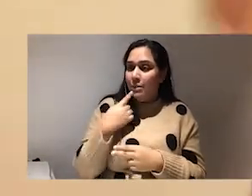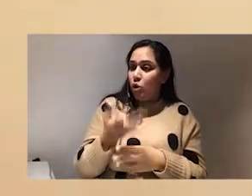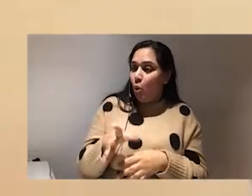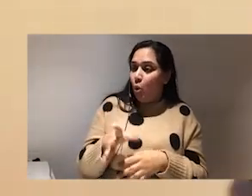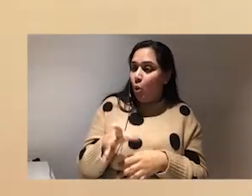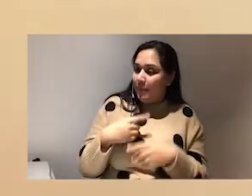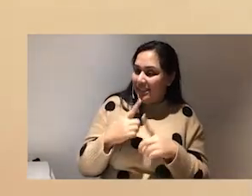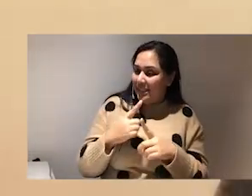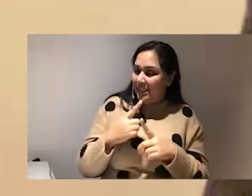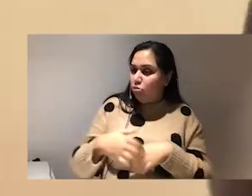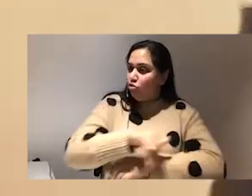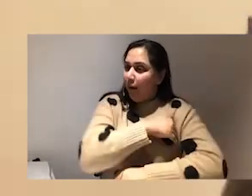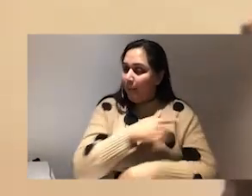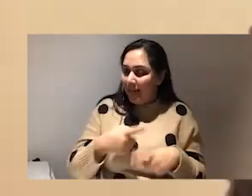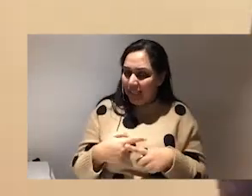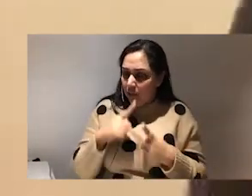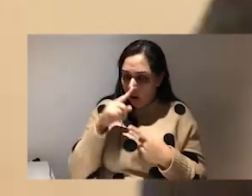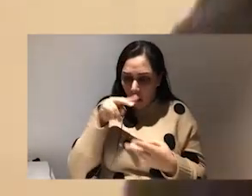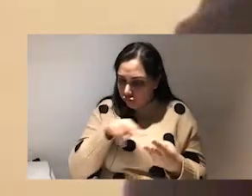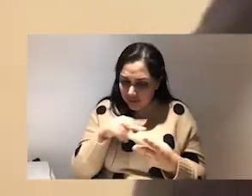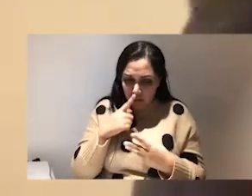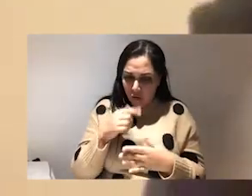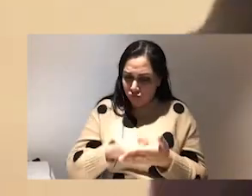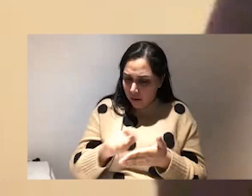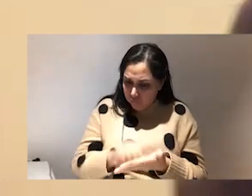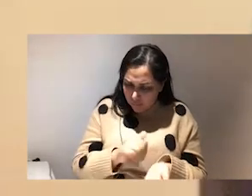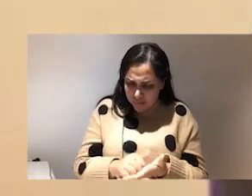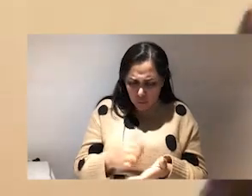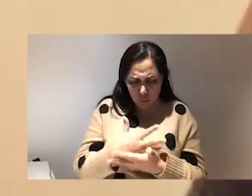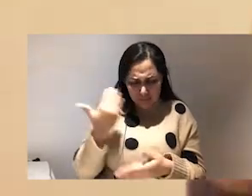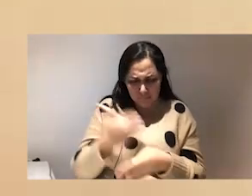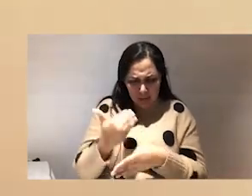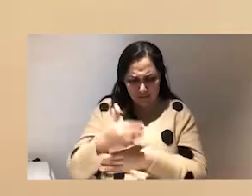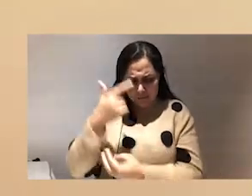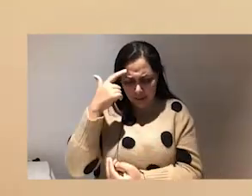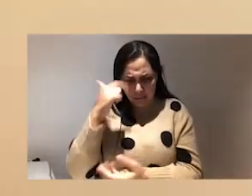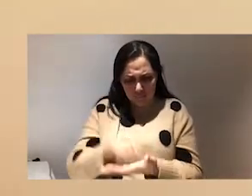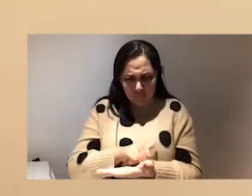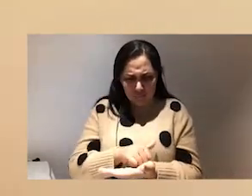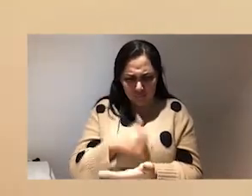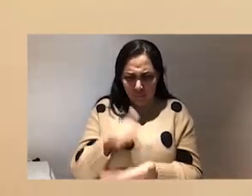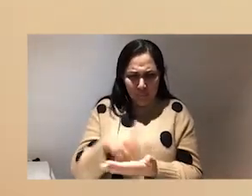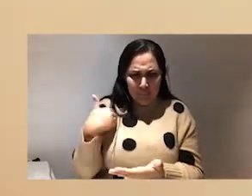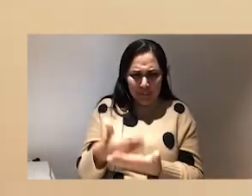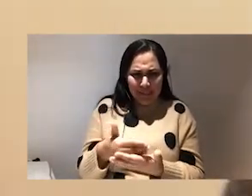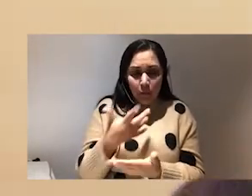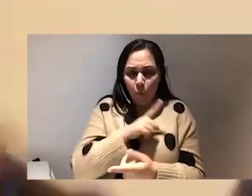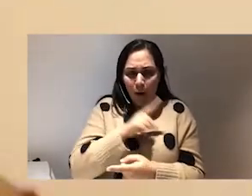wouldn't like can't read properly and having all of these like barriers mentally in my head about why I couldn't write. But actually